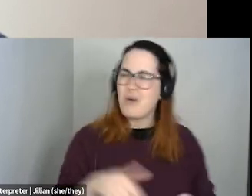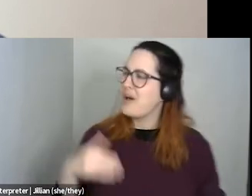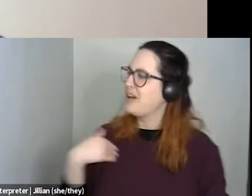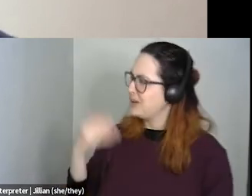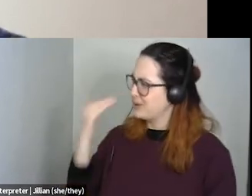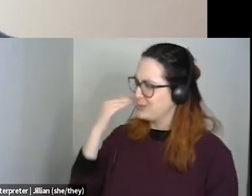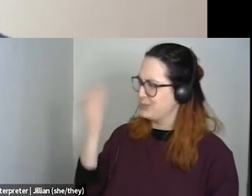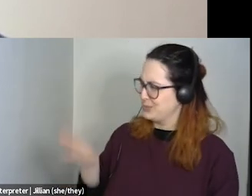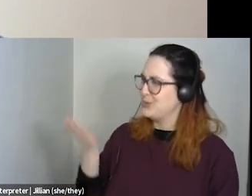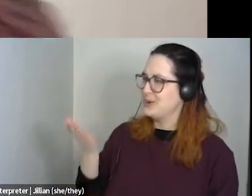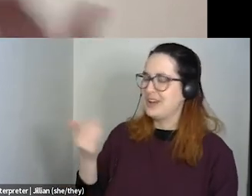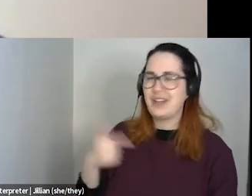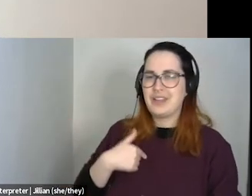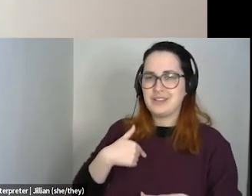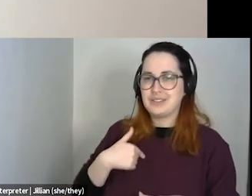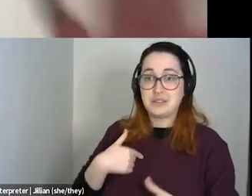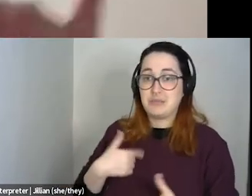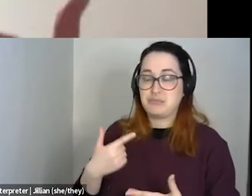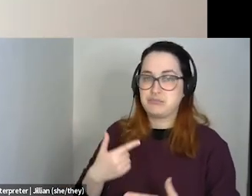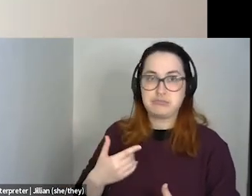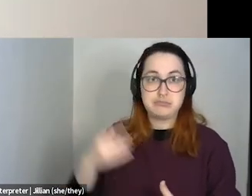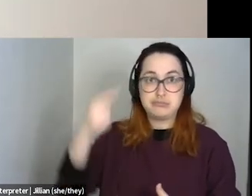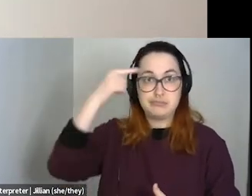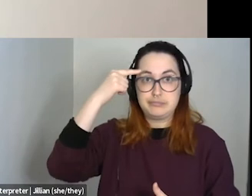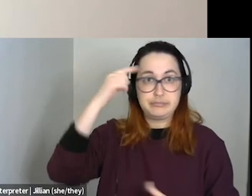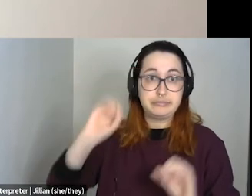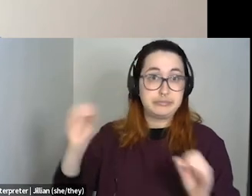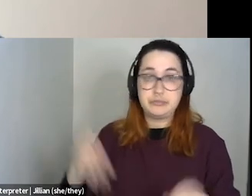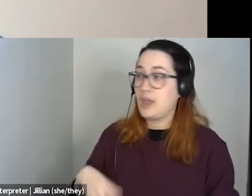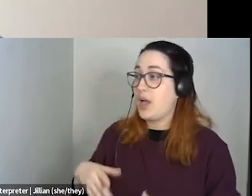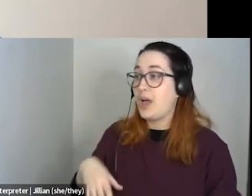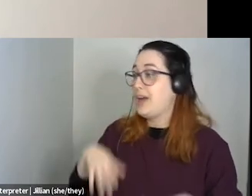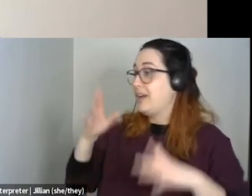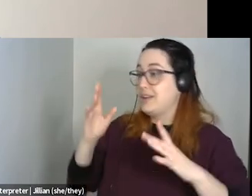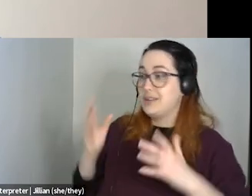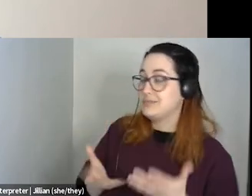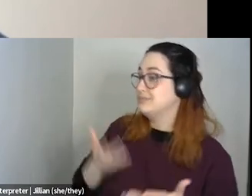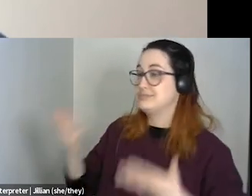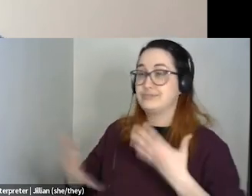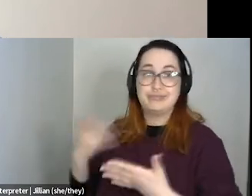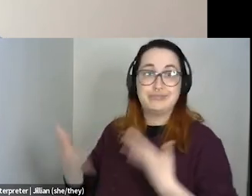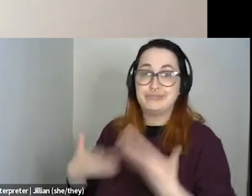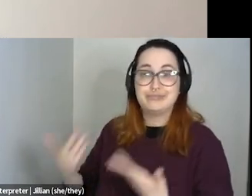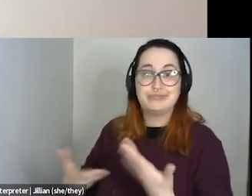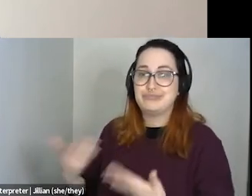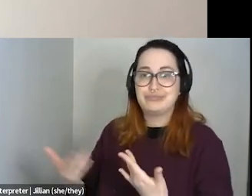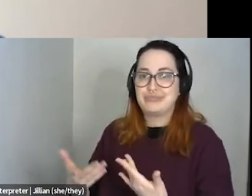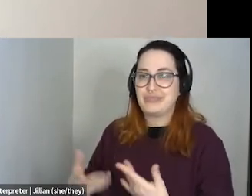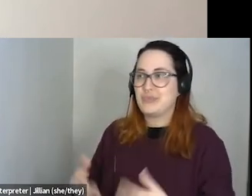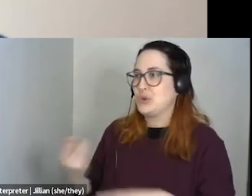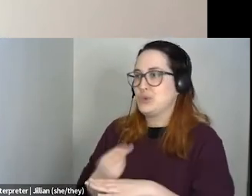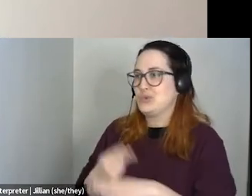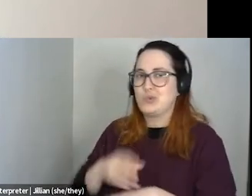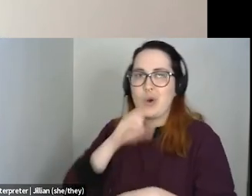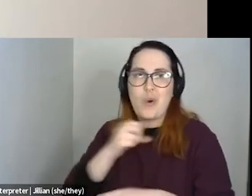you know, and they, and they like, just without even thinking, they go right into like, um, you know, saying the name that they know